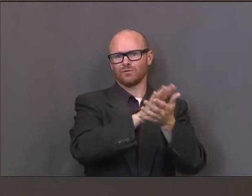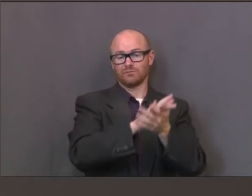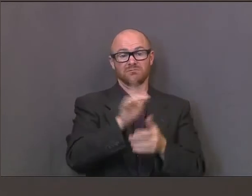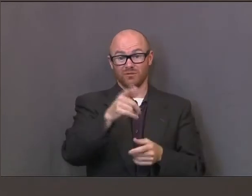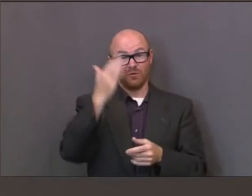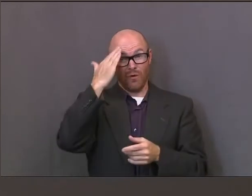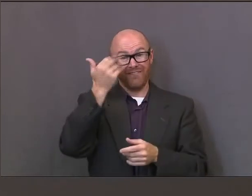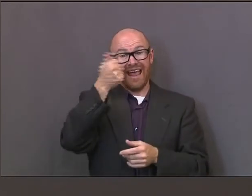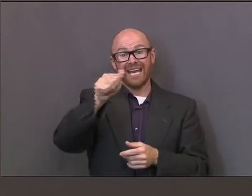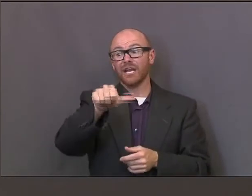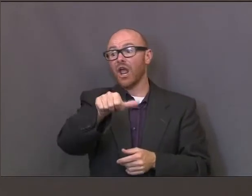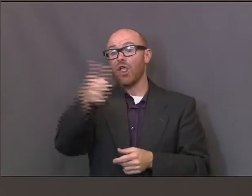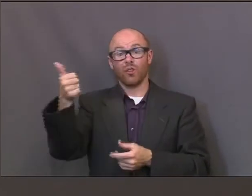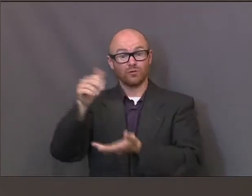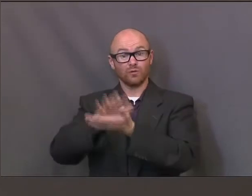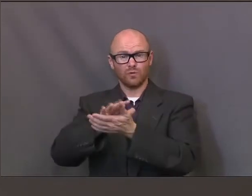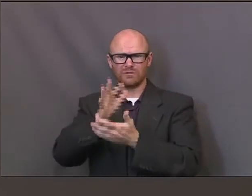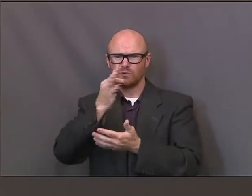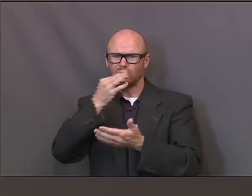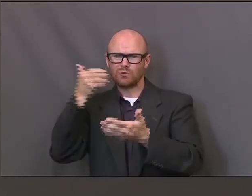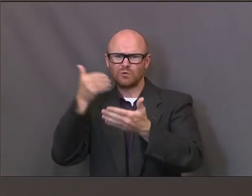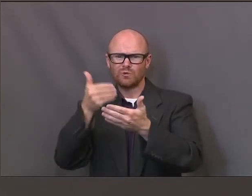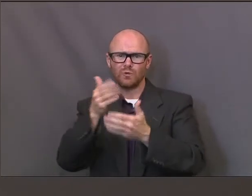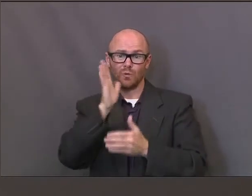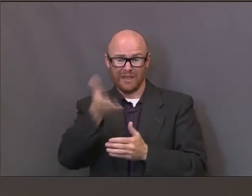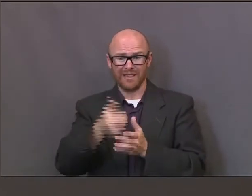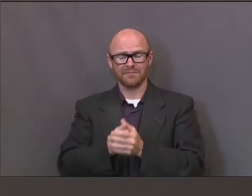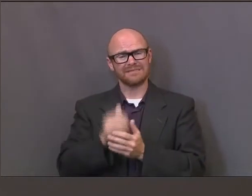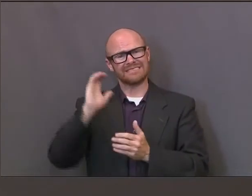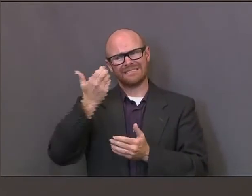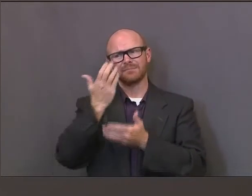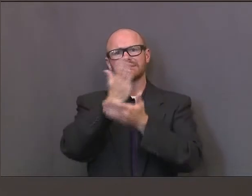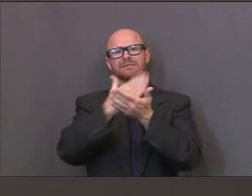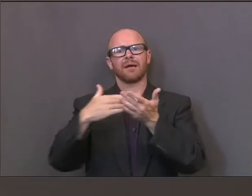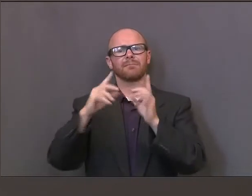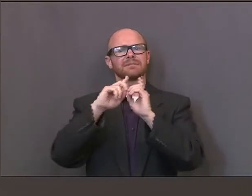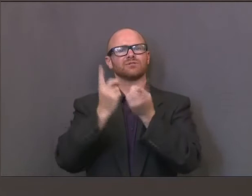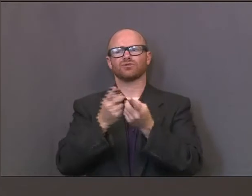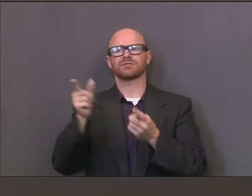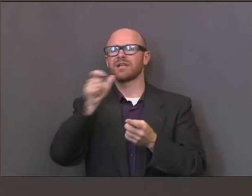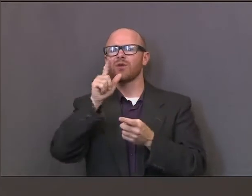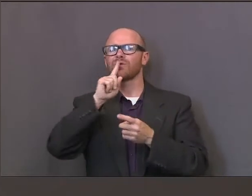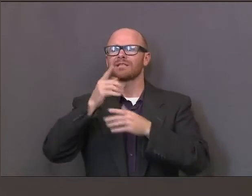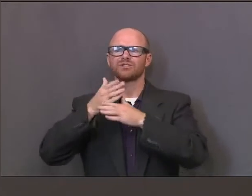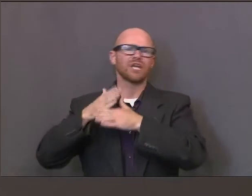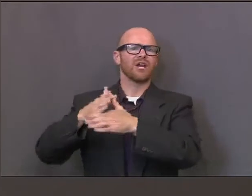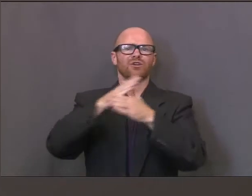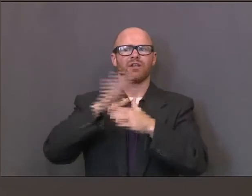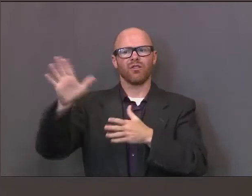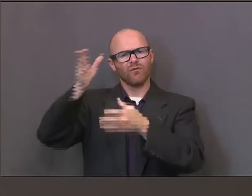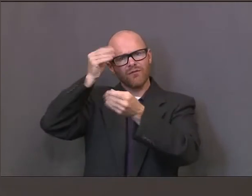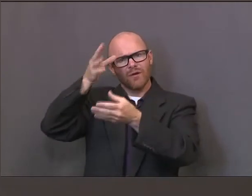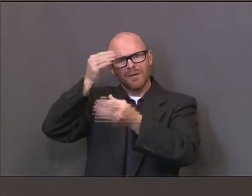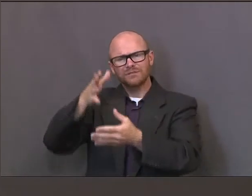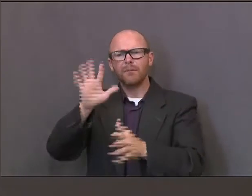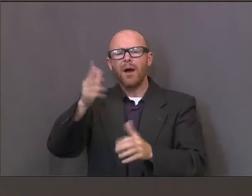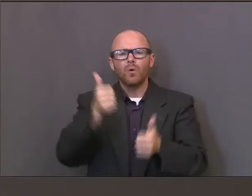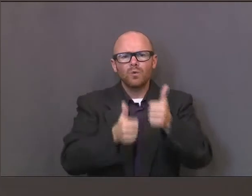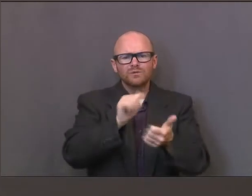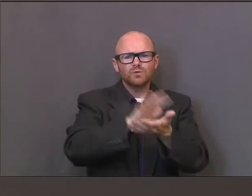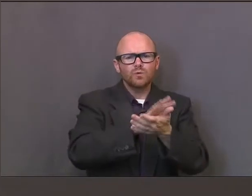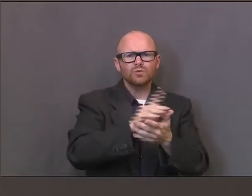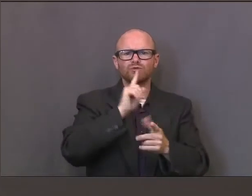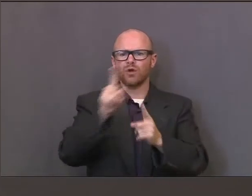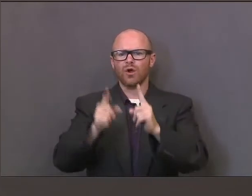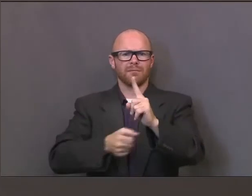that, and how will that be reported? It seems like some of the districts are not as forthcoming to the public, like not telling them exactly which schools are impacted.